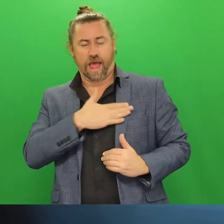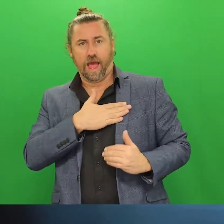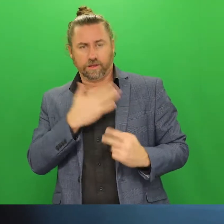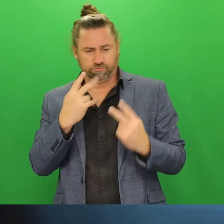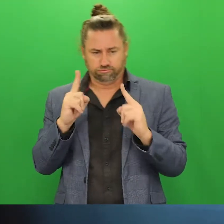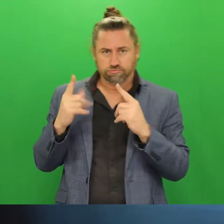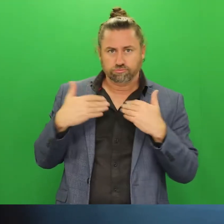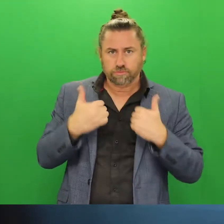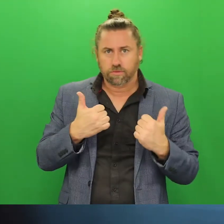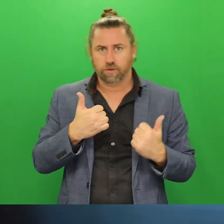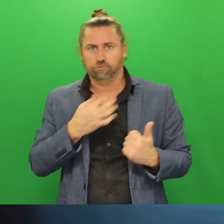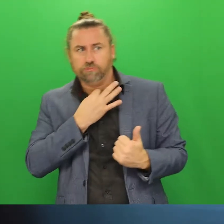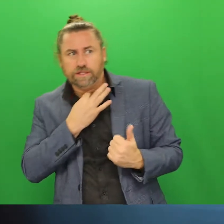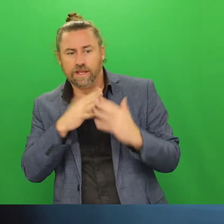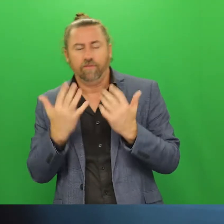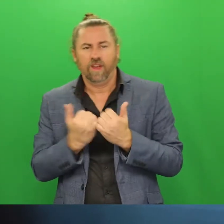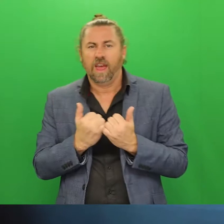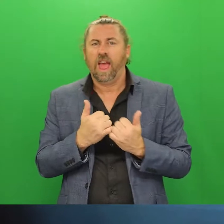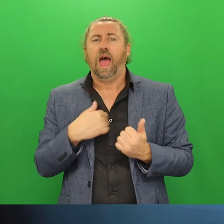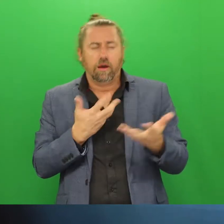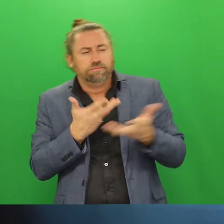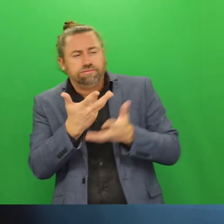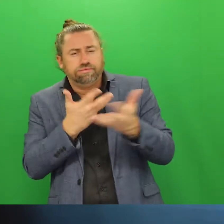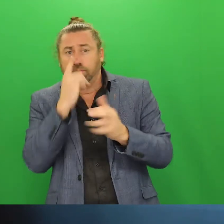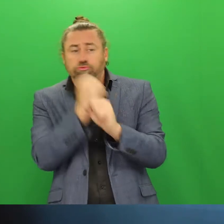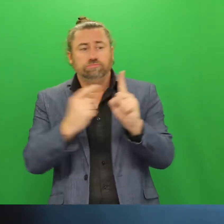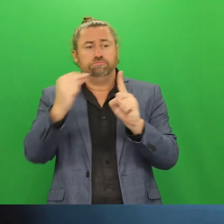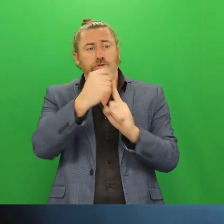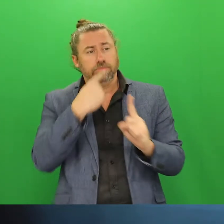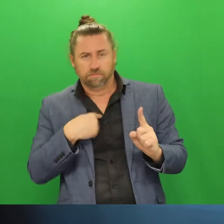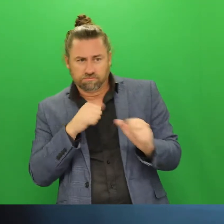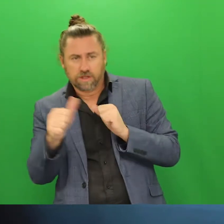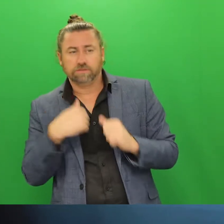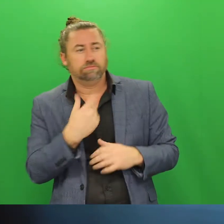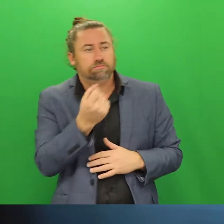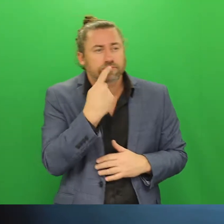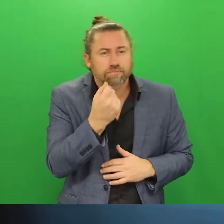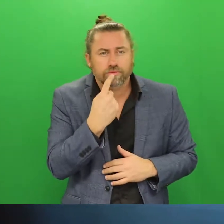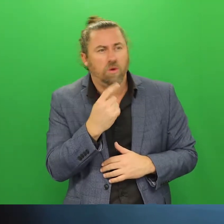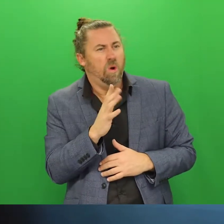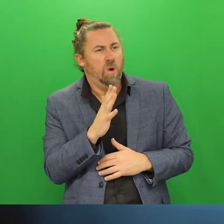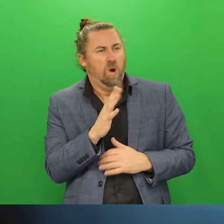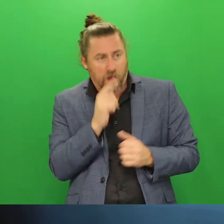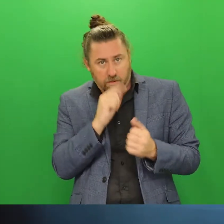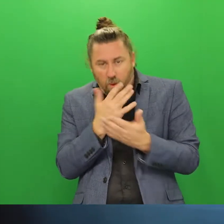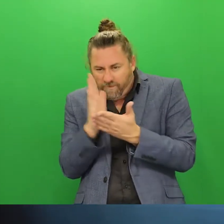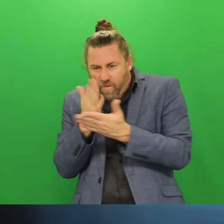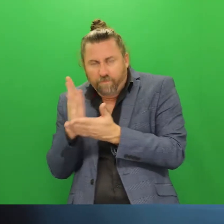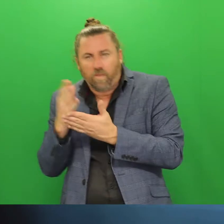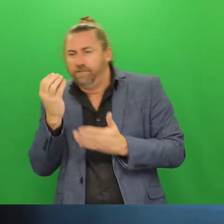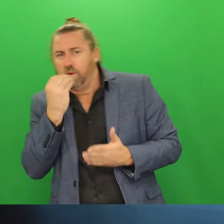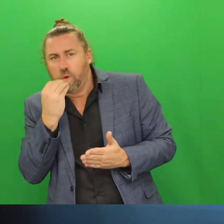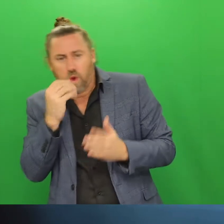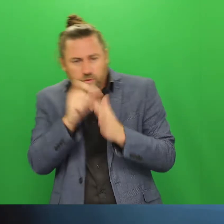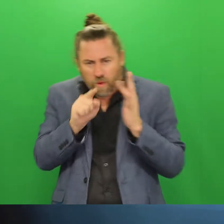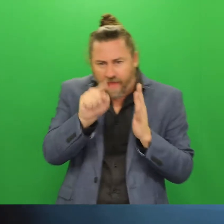able to provide you some advice on what you need to do, whether it's medication or modifying diet or other things or whether